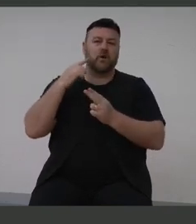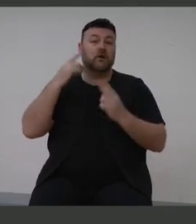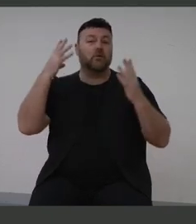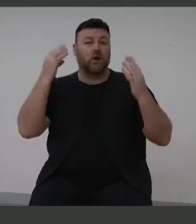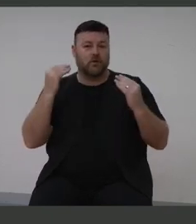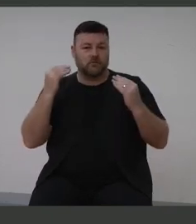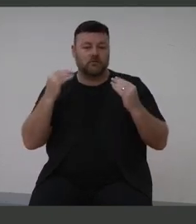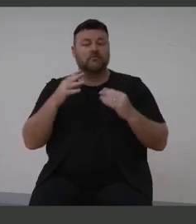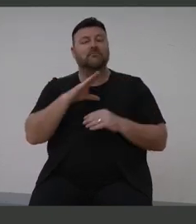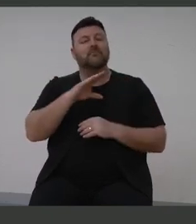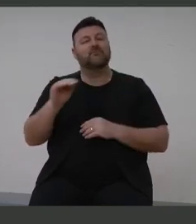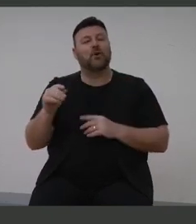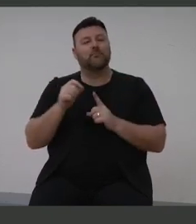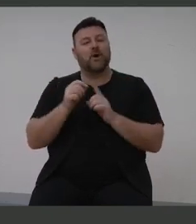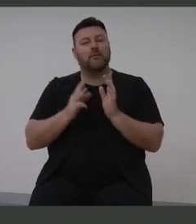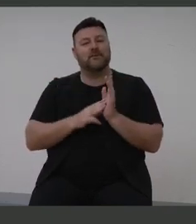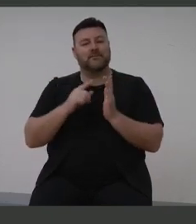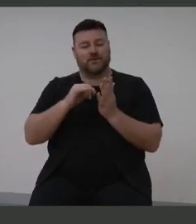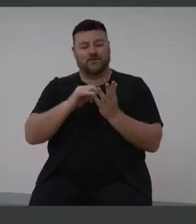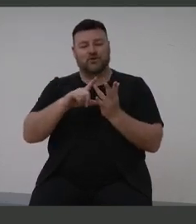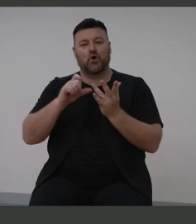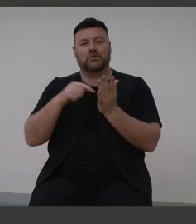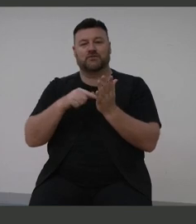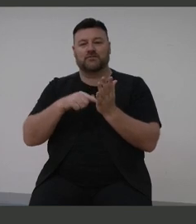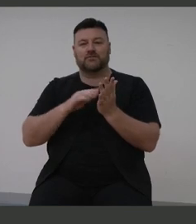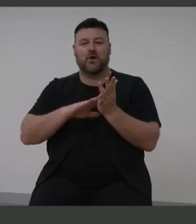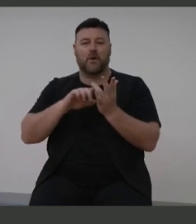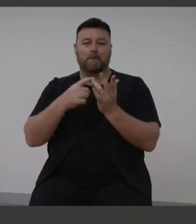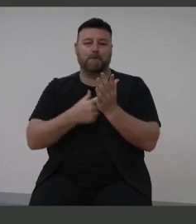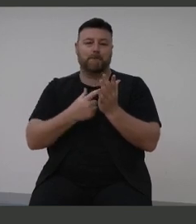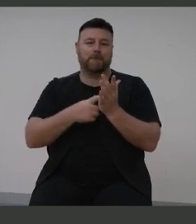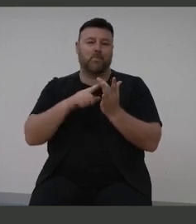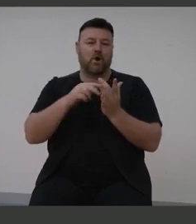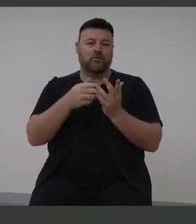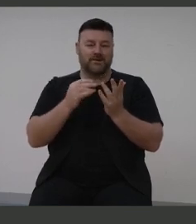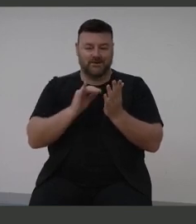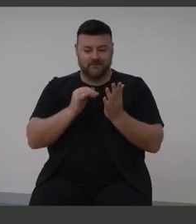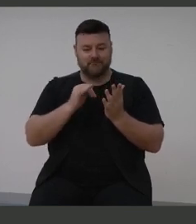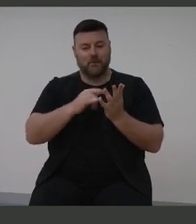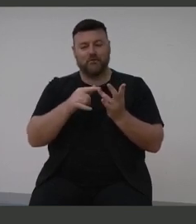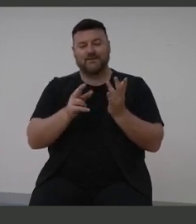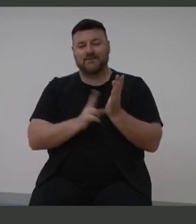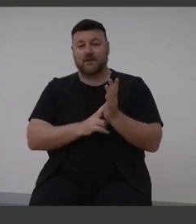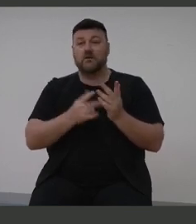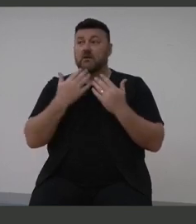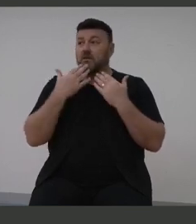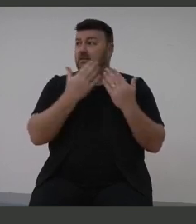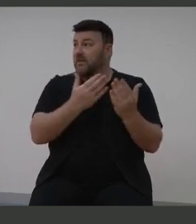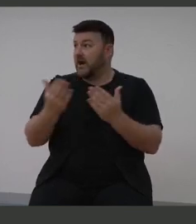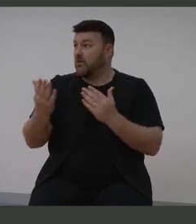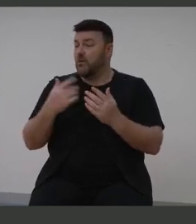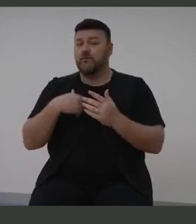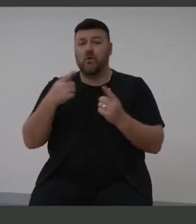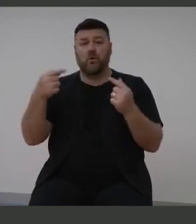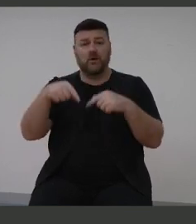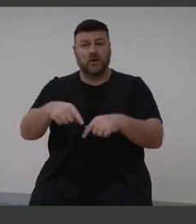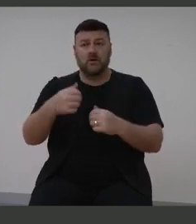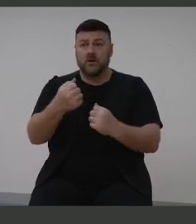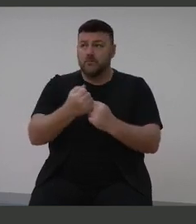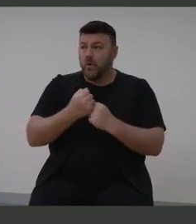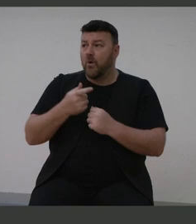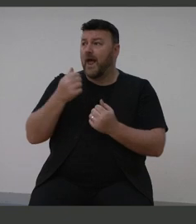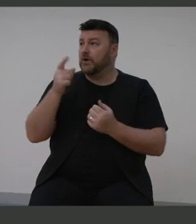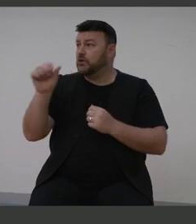Prime Minister of Australia. So thank you again for all that each and every one of you are doing to support those with hearing loss in the Australian